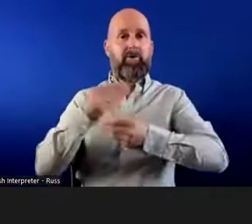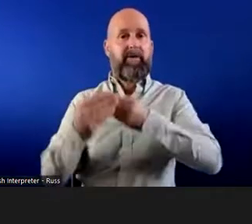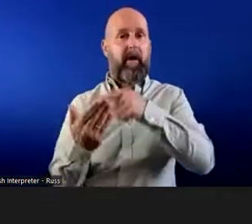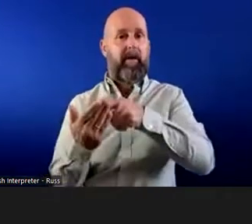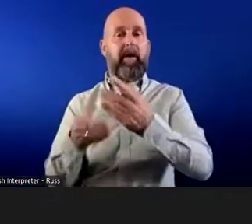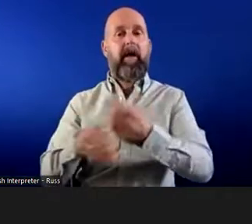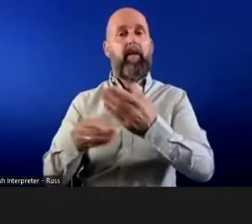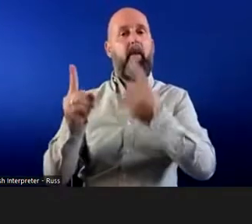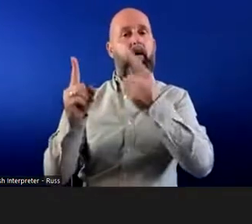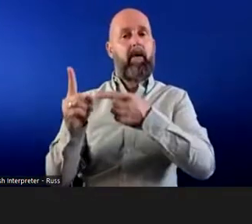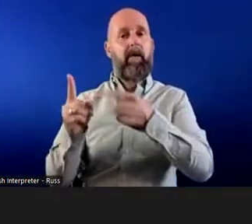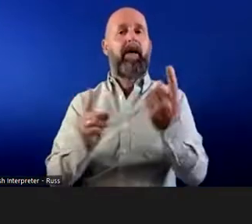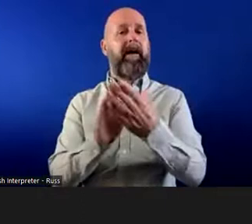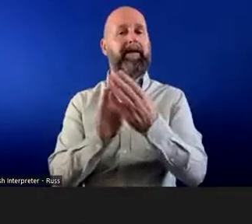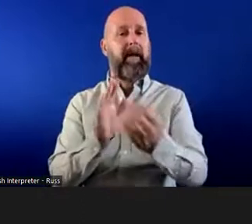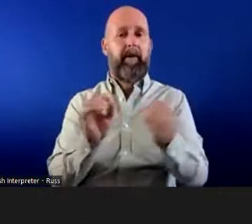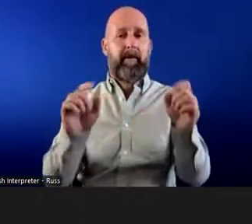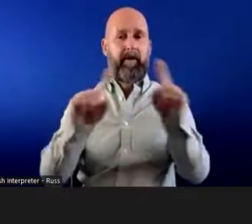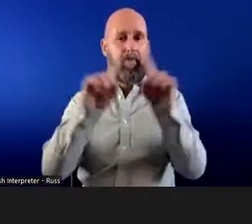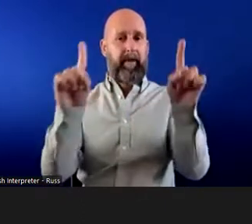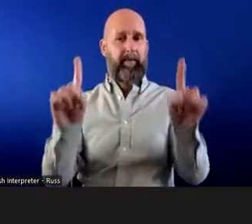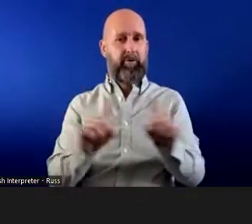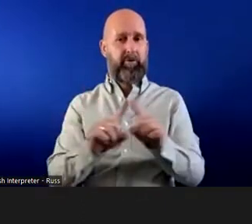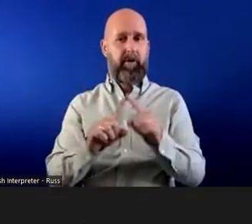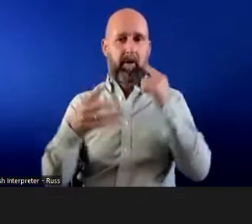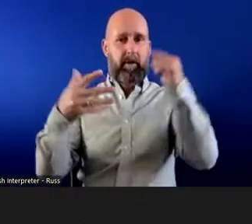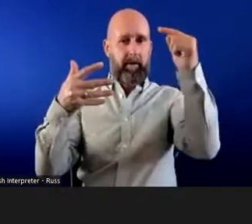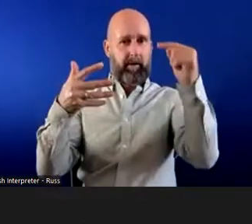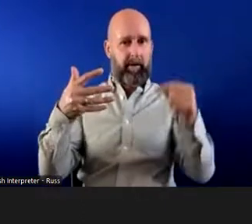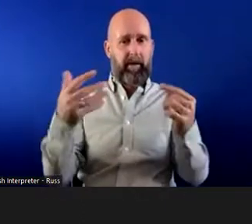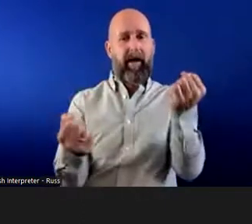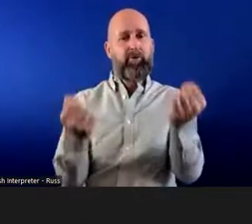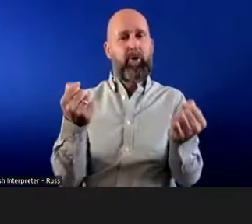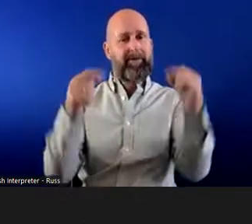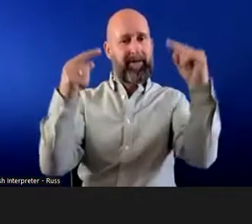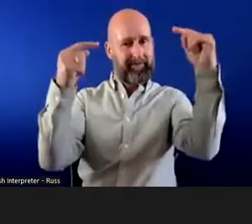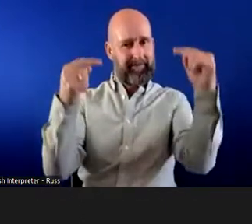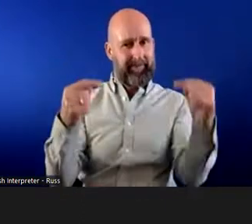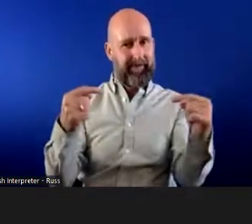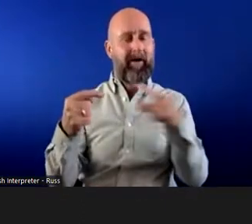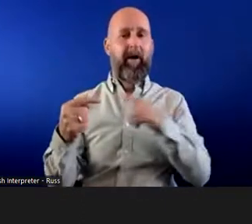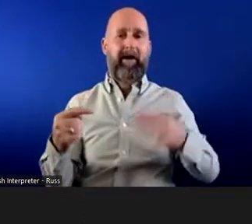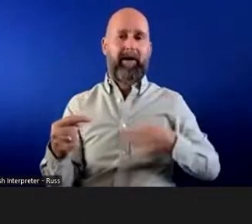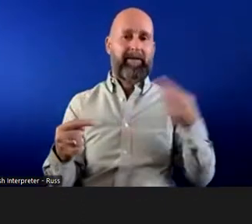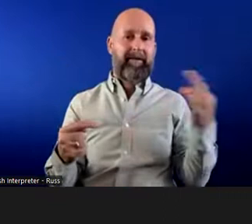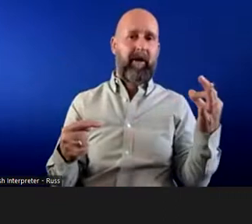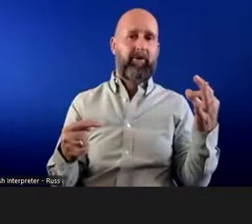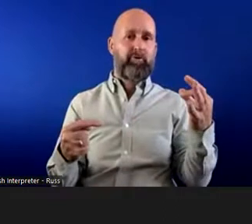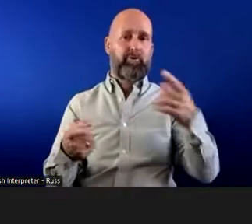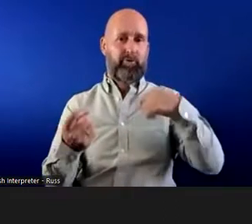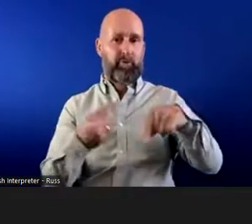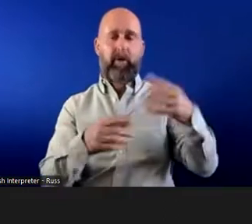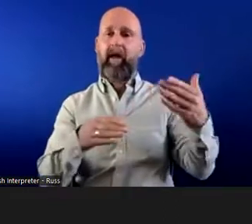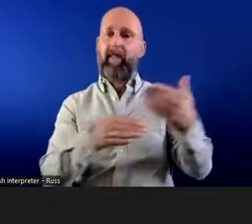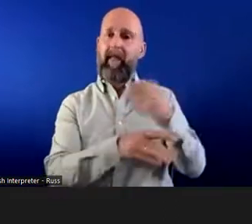employer. So I've got here in the image a scale, scales of justice, so it's very much around the disadvantage to the employee